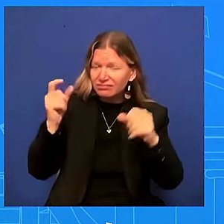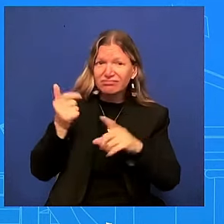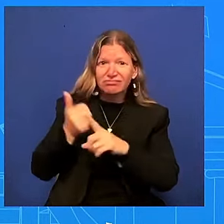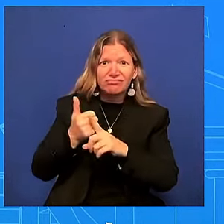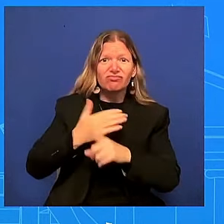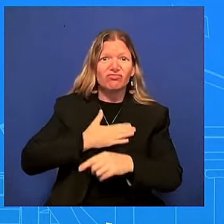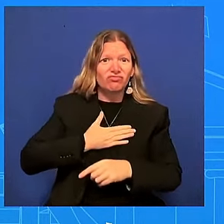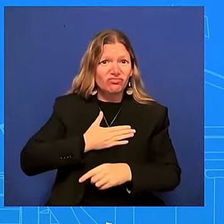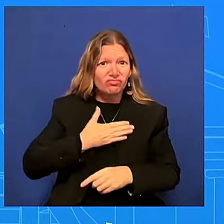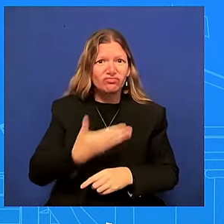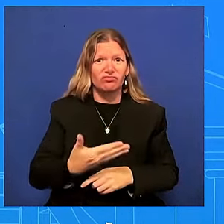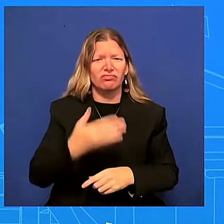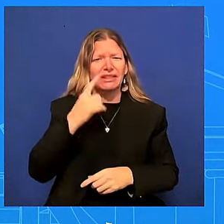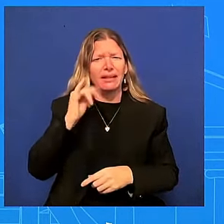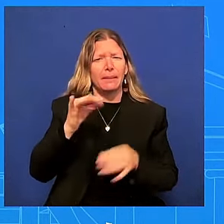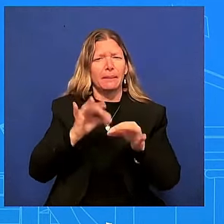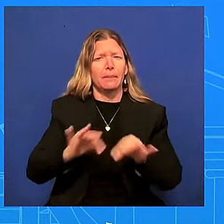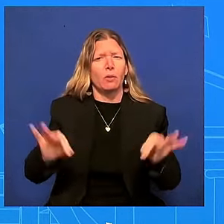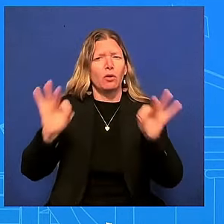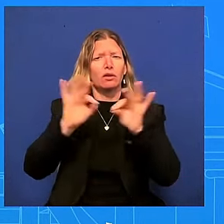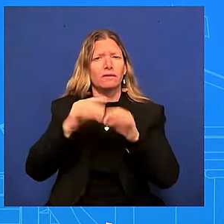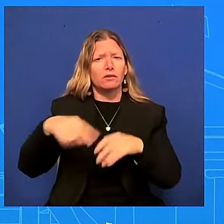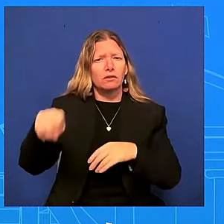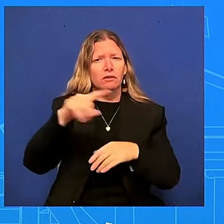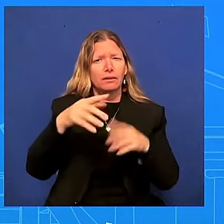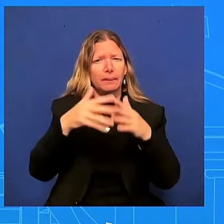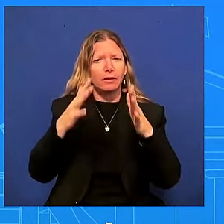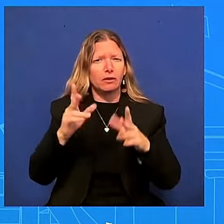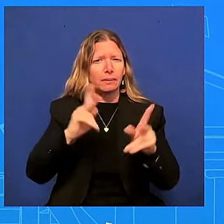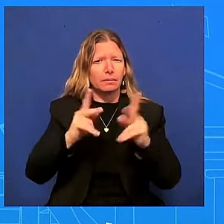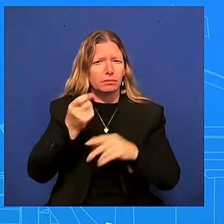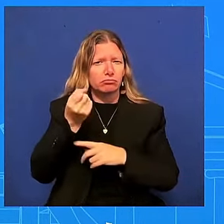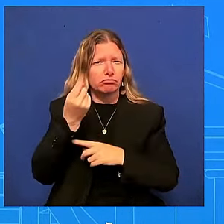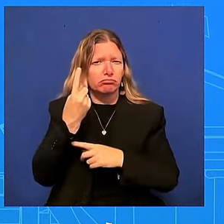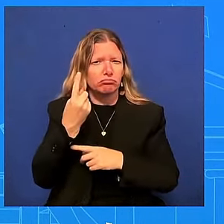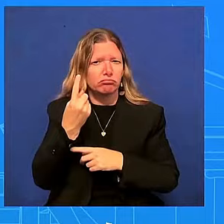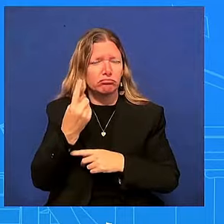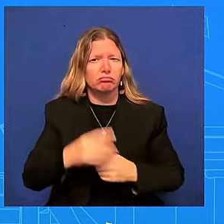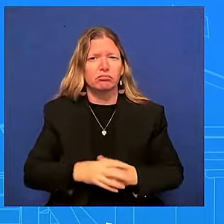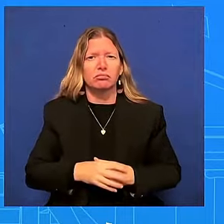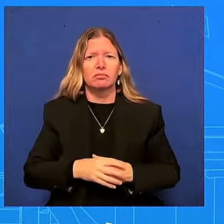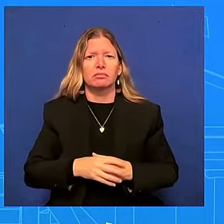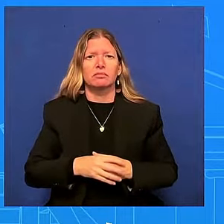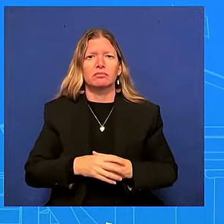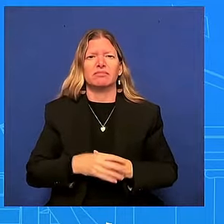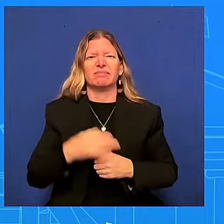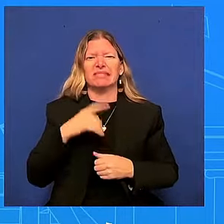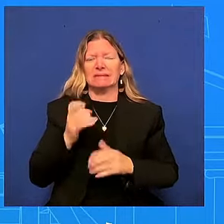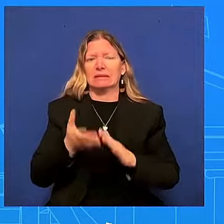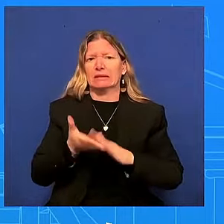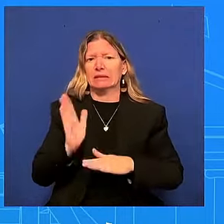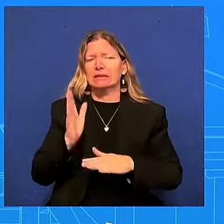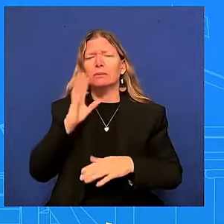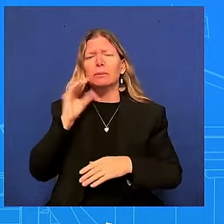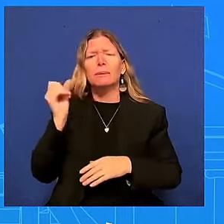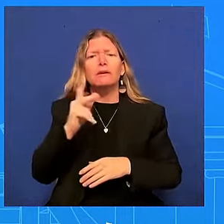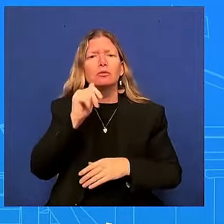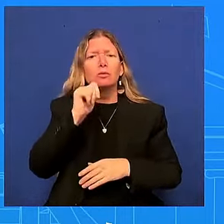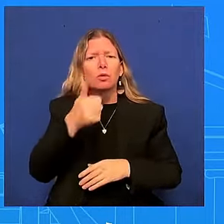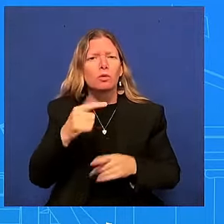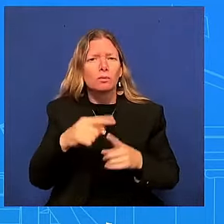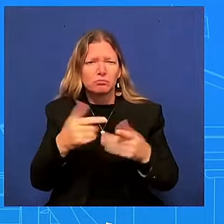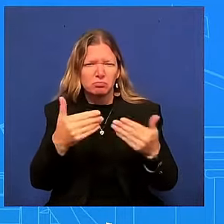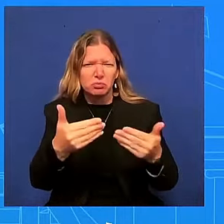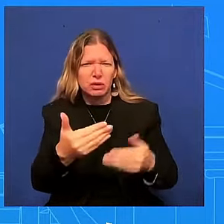the american people to hear from us and from him as well i know i have to go i'll be back tomorrow but go ahead thanks green um i just want to go back to the